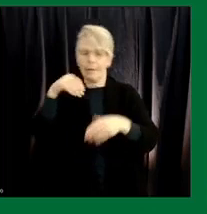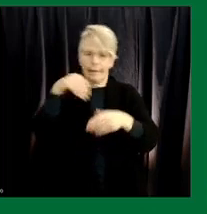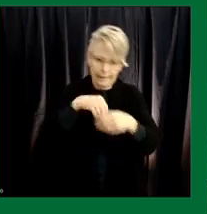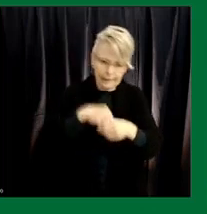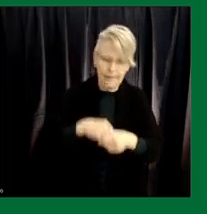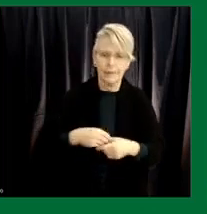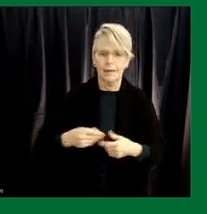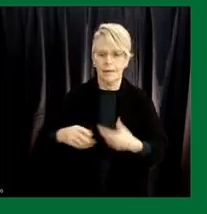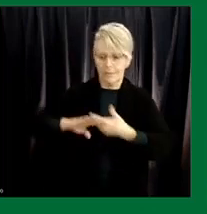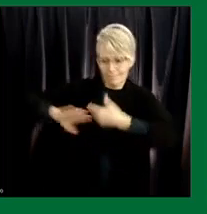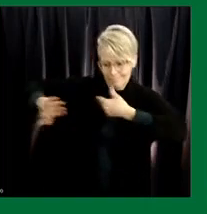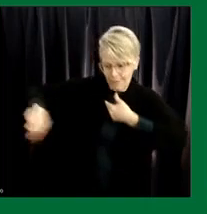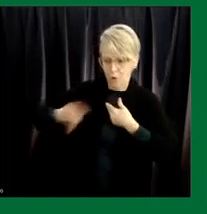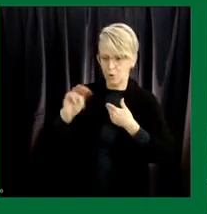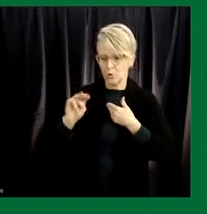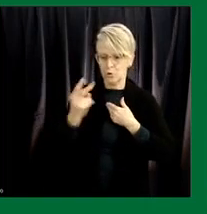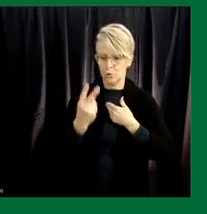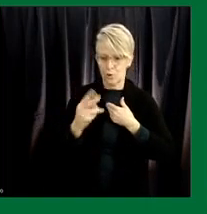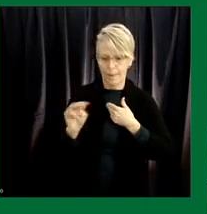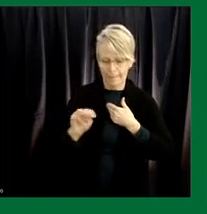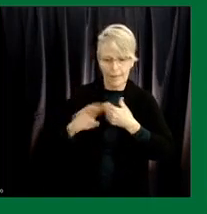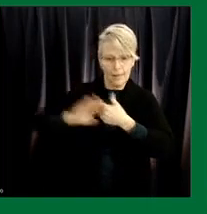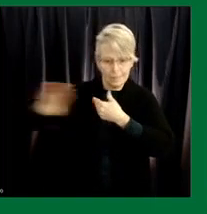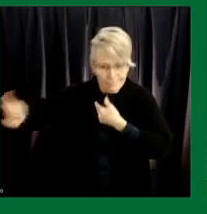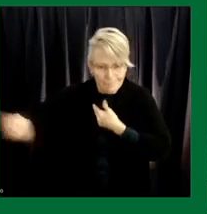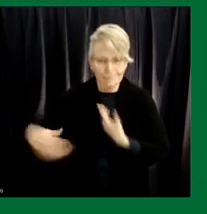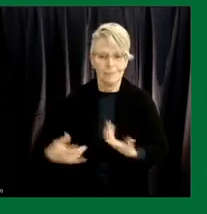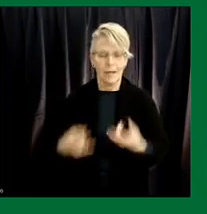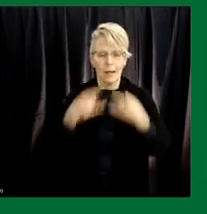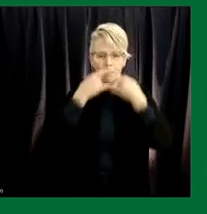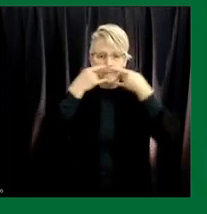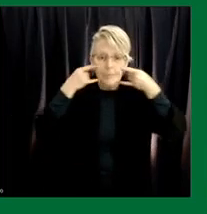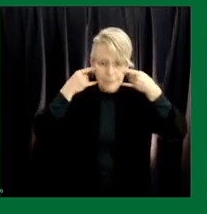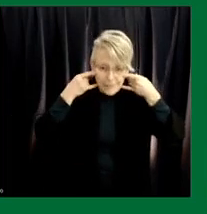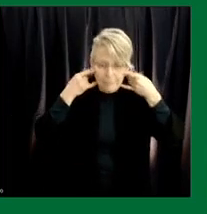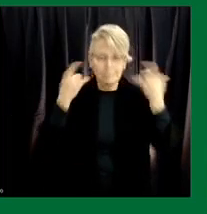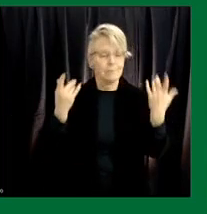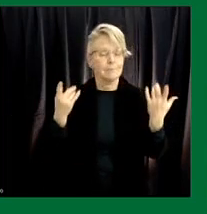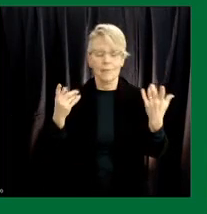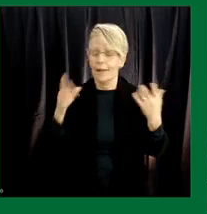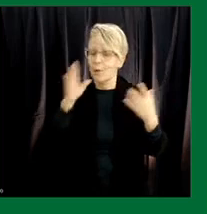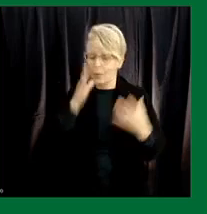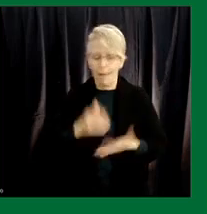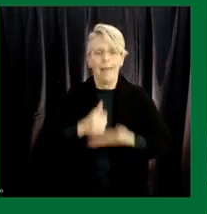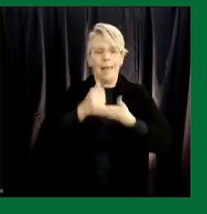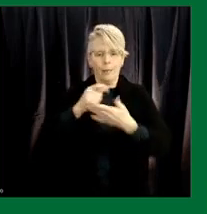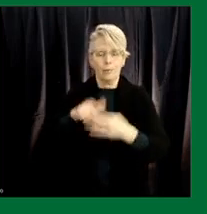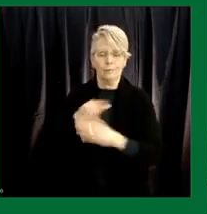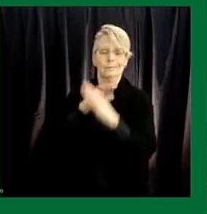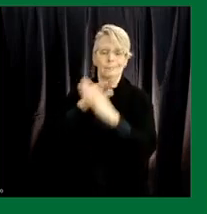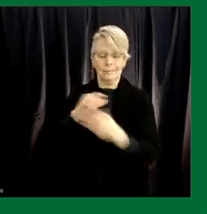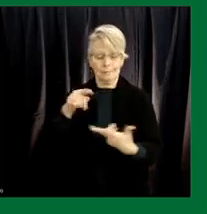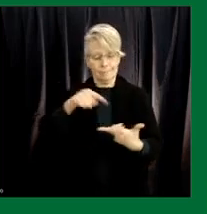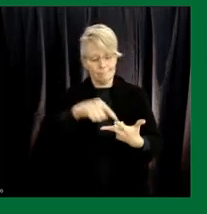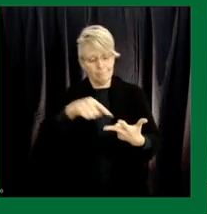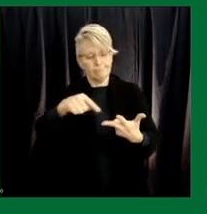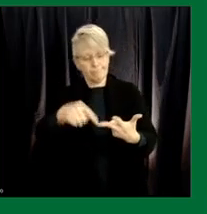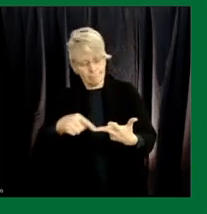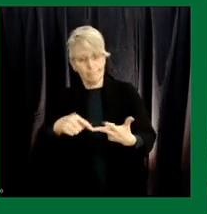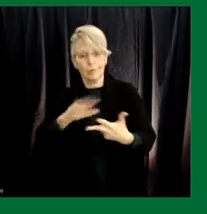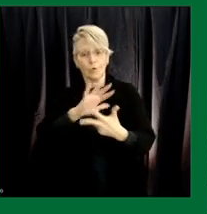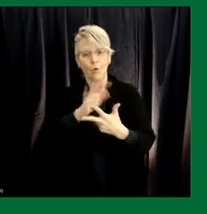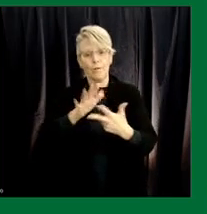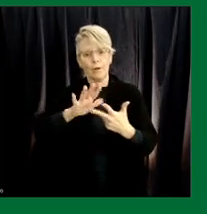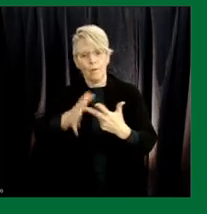more mass use all these things impact variants of concern the same way as the impact uh you know uh current